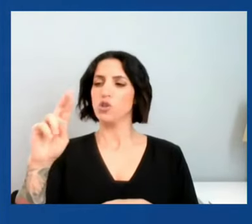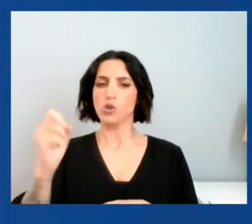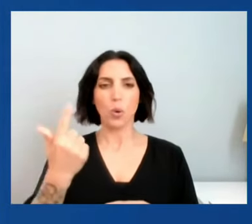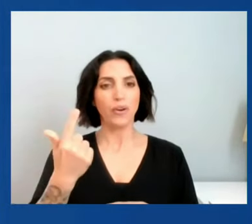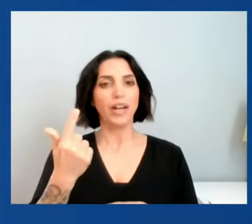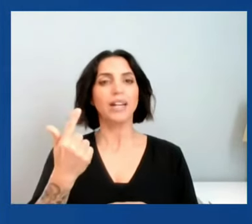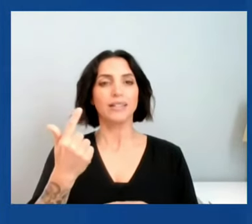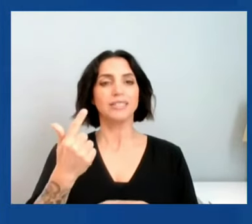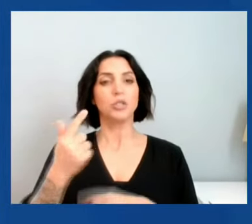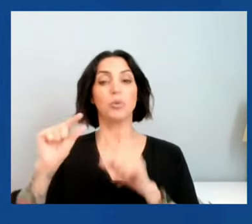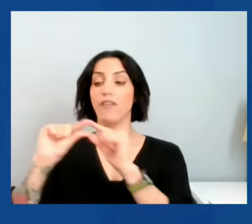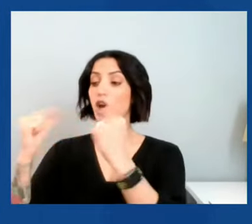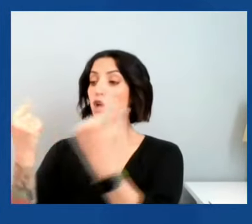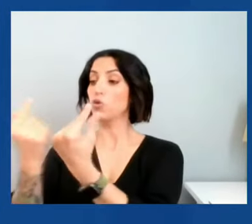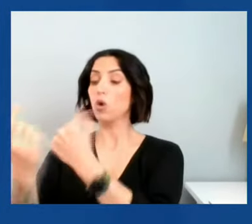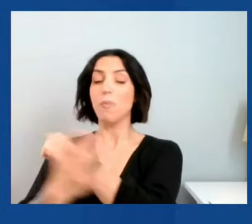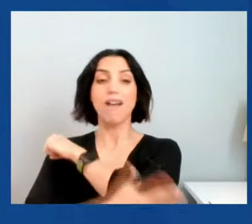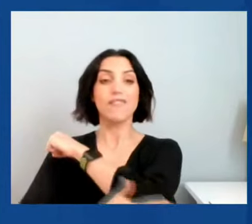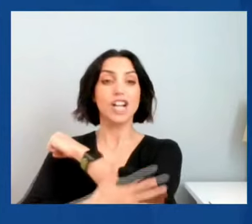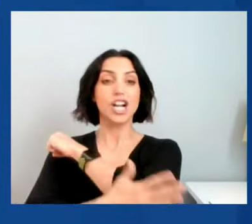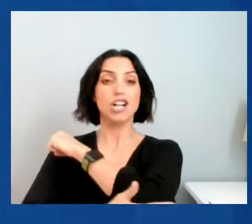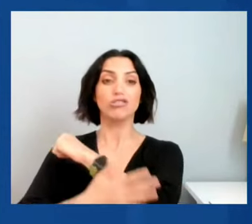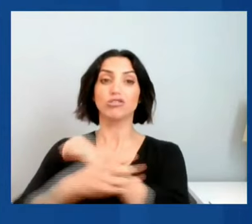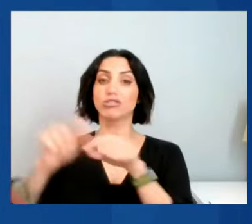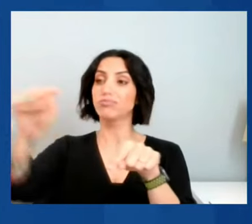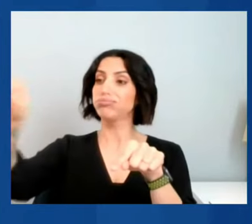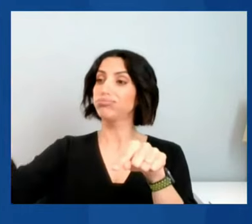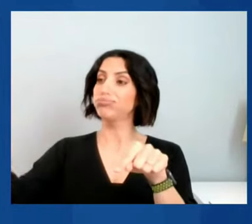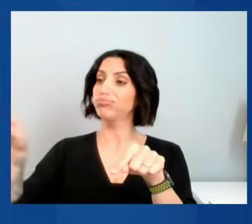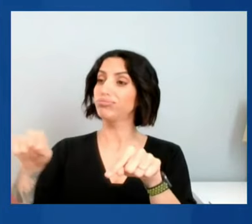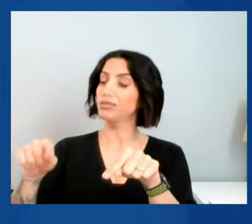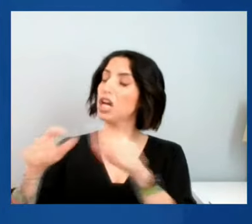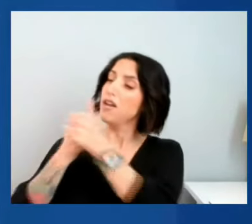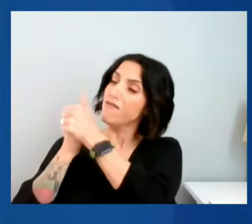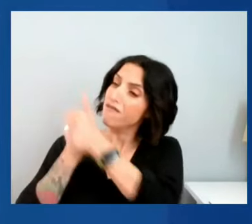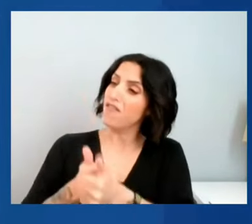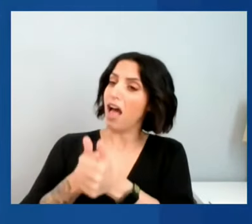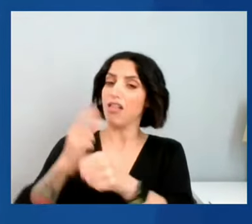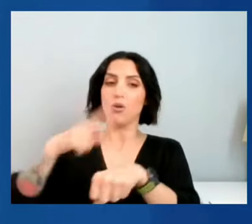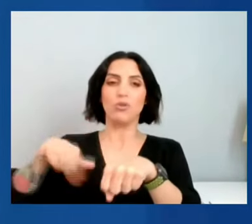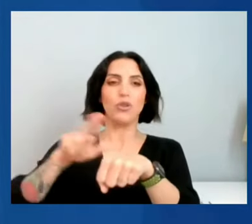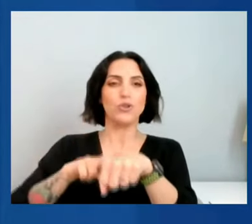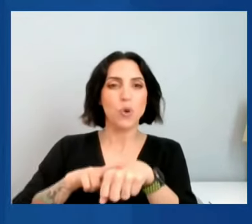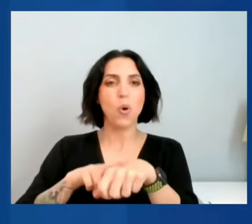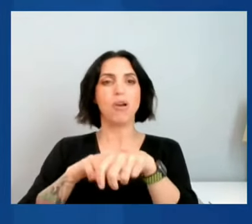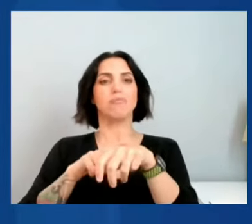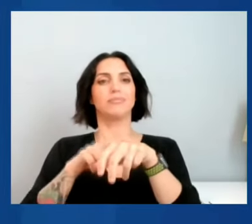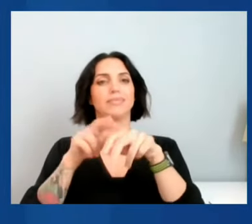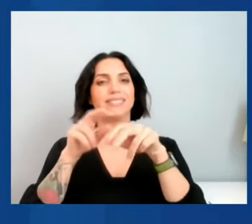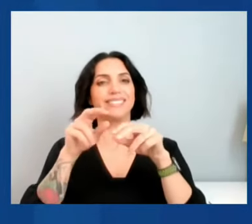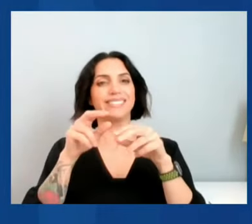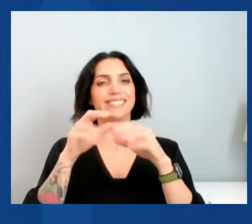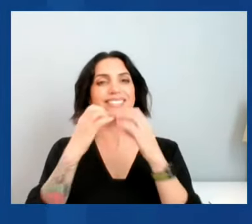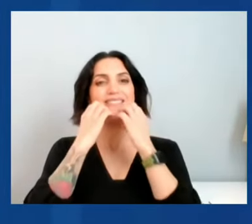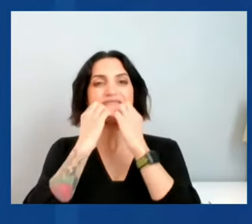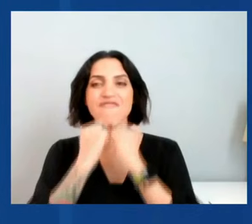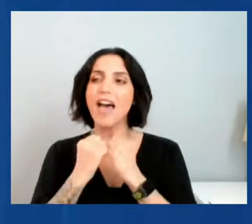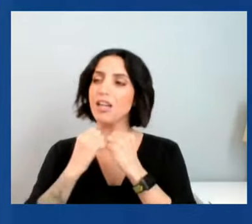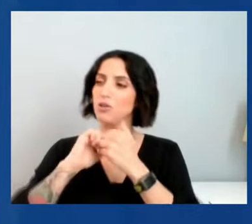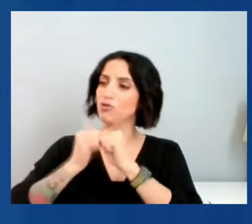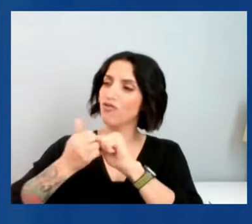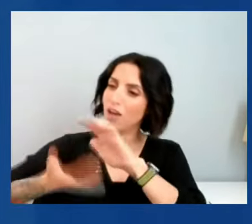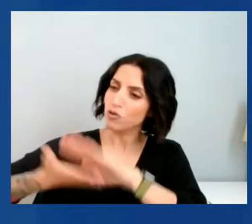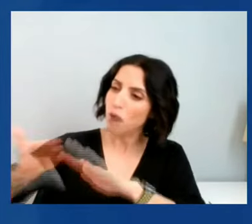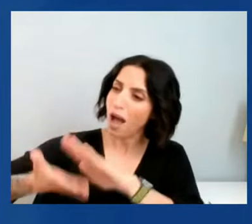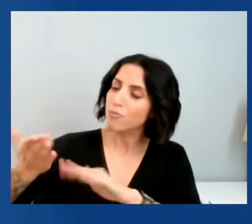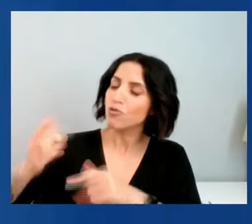have strong adherence to a set of norms and values about how to operate in the